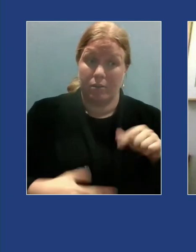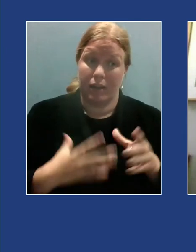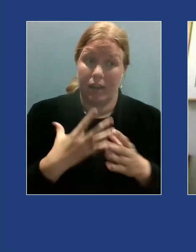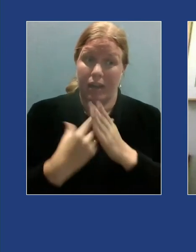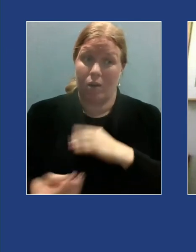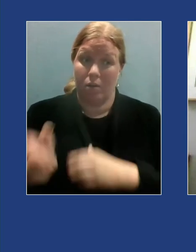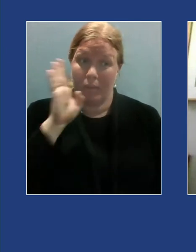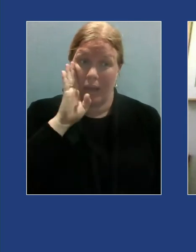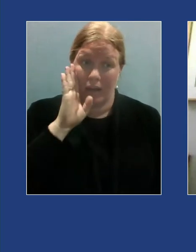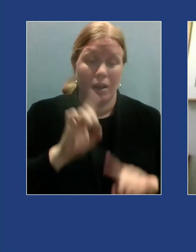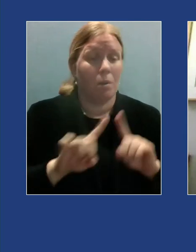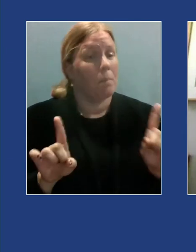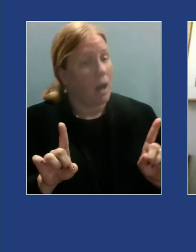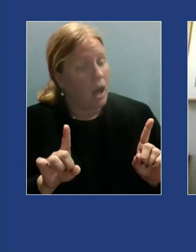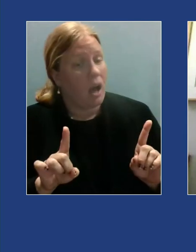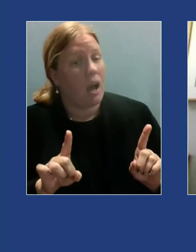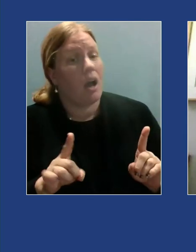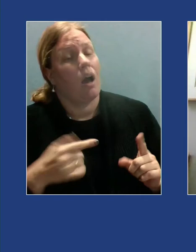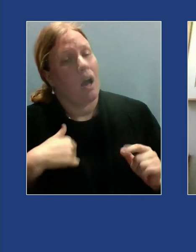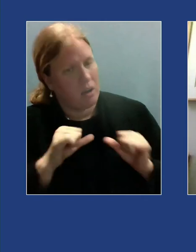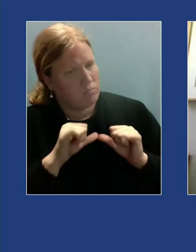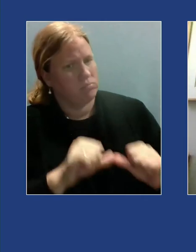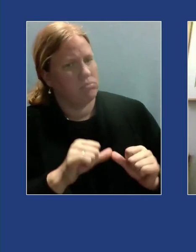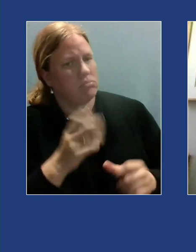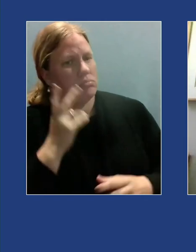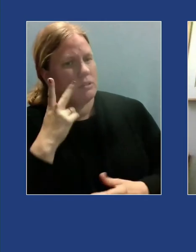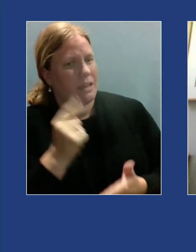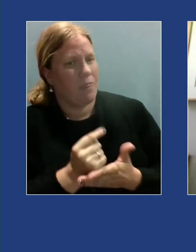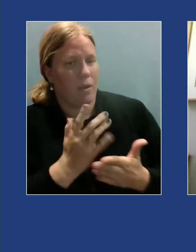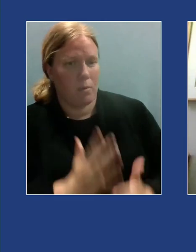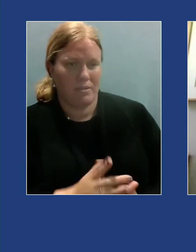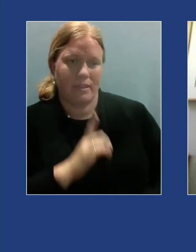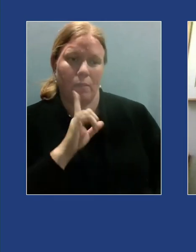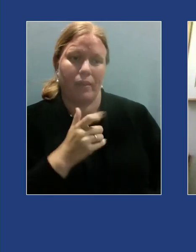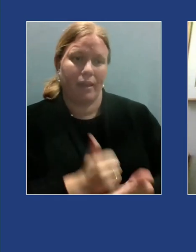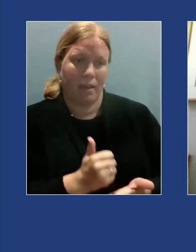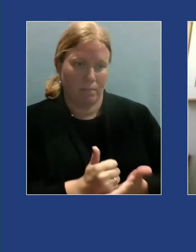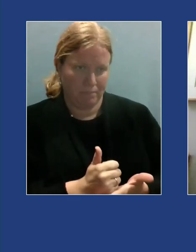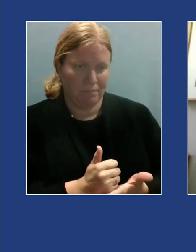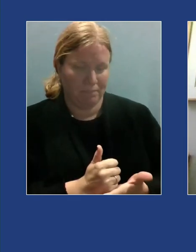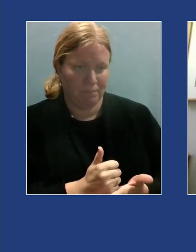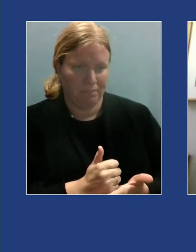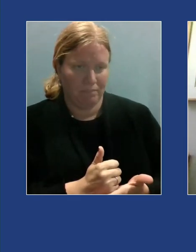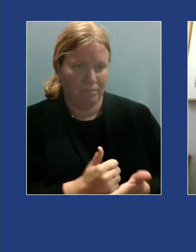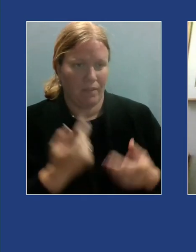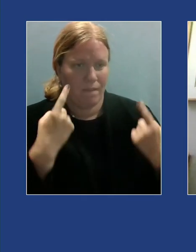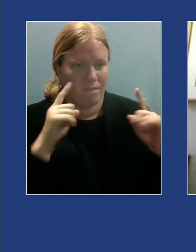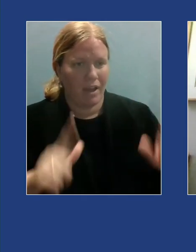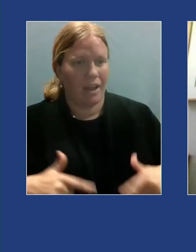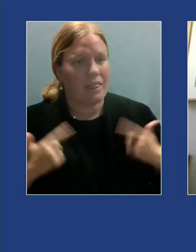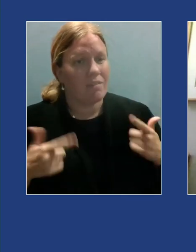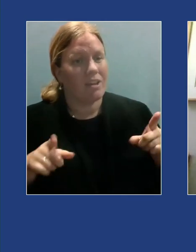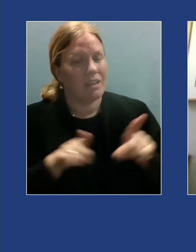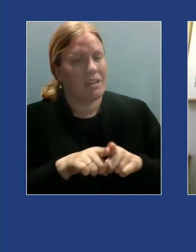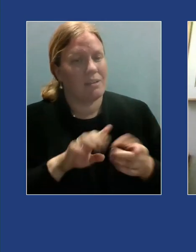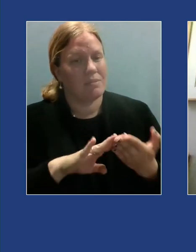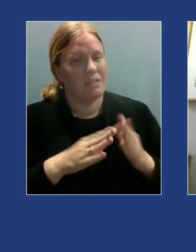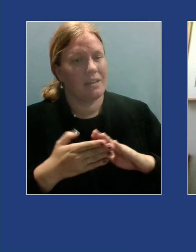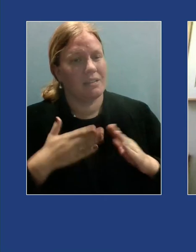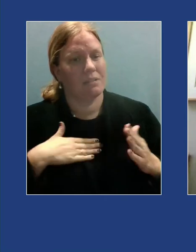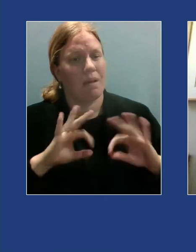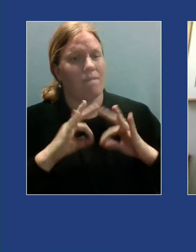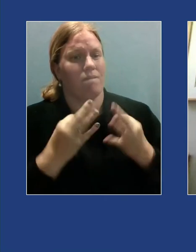great dbt therapist who I continue to see and that really helped I was finally living in the same city as my family